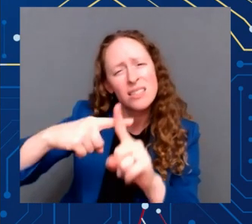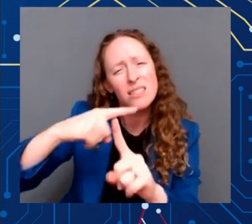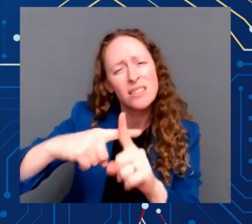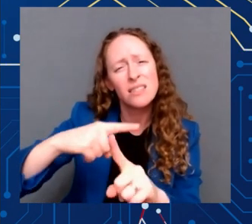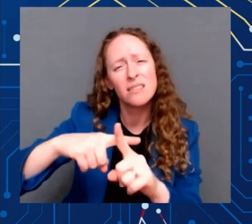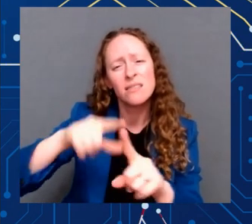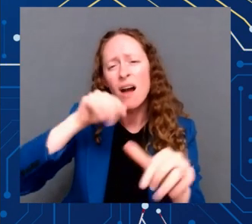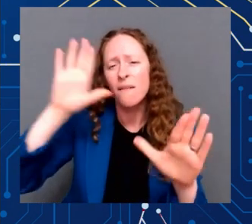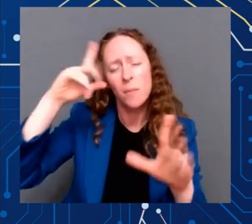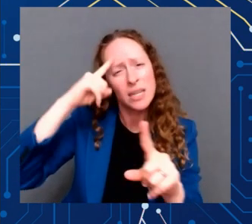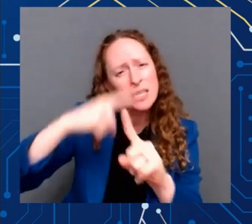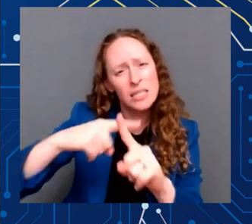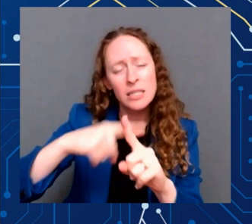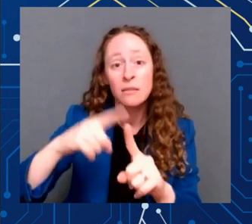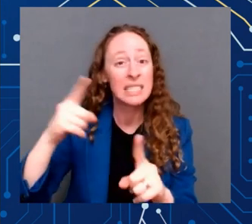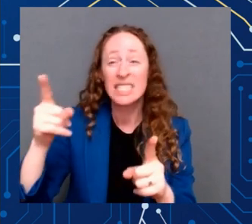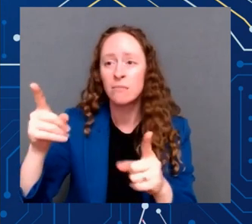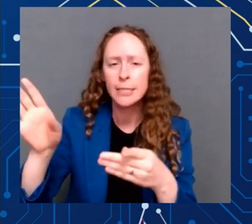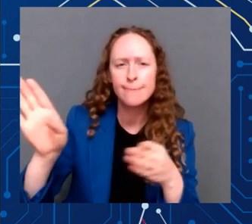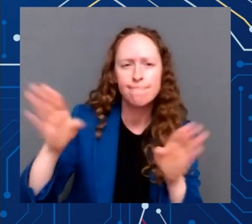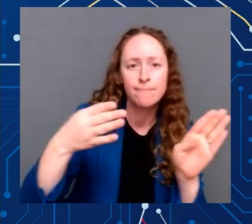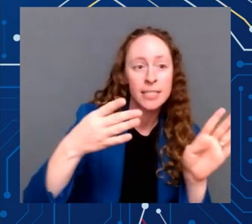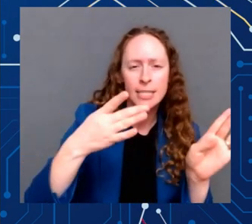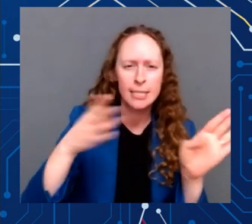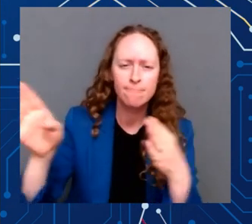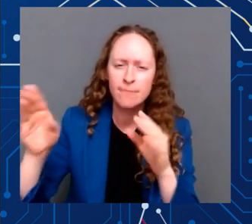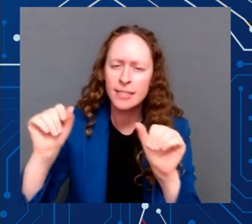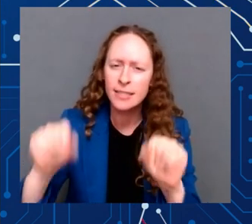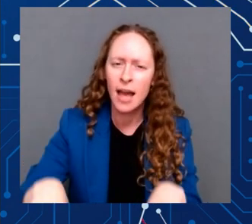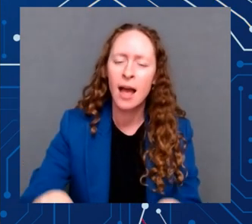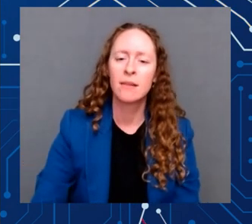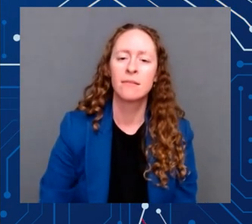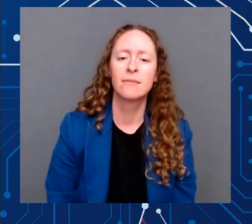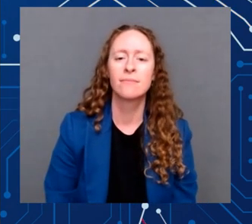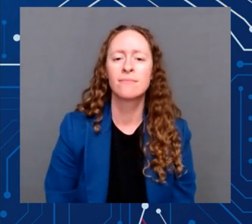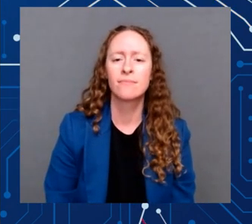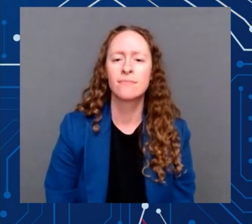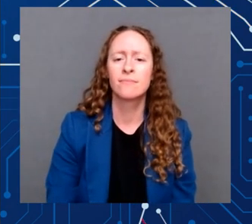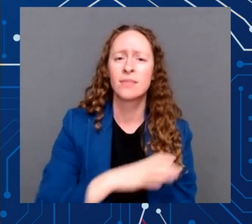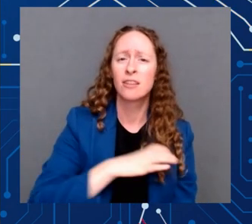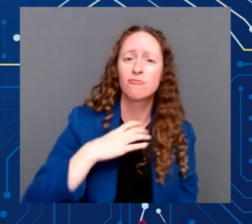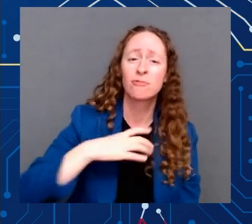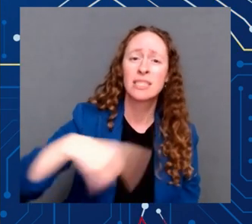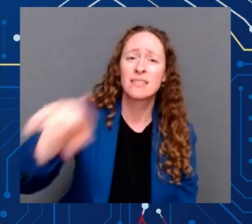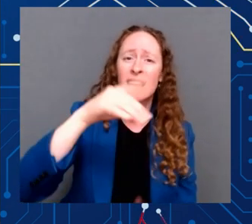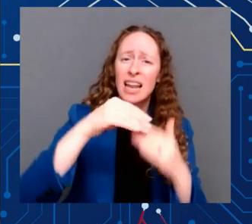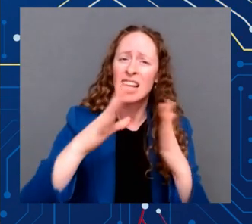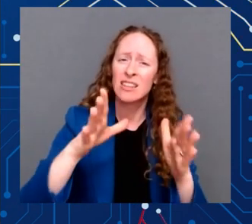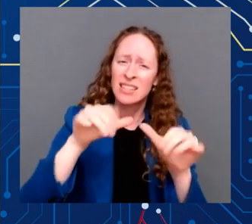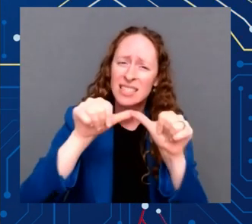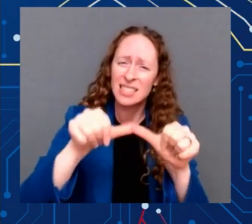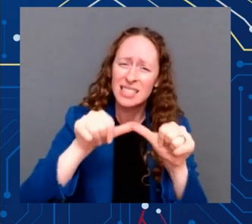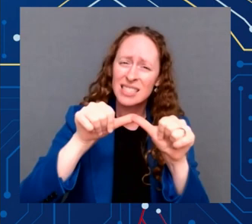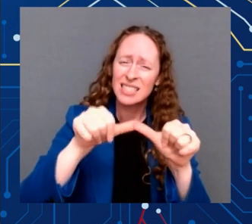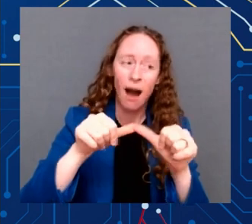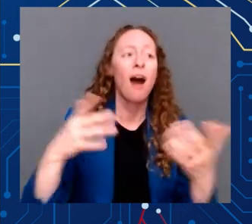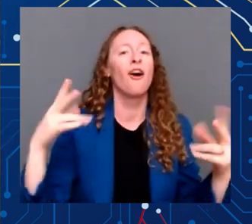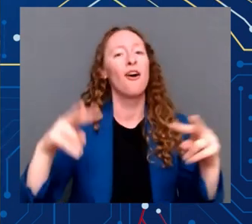because of your leadership and persistence, we are here today. So on behalf of a grateful America, thank you, President, for your leadership.